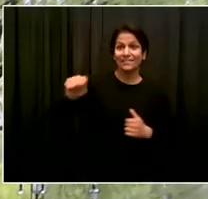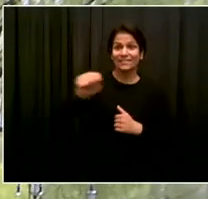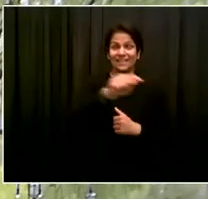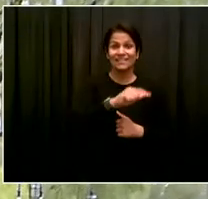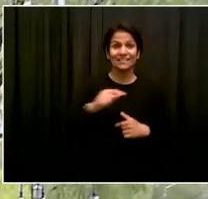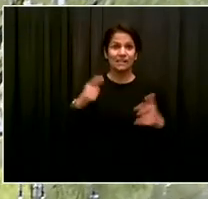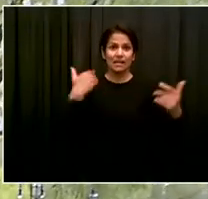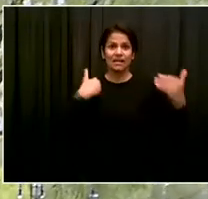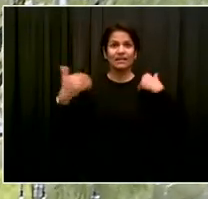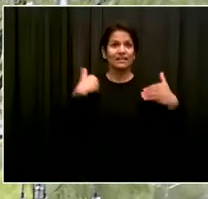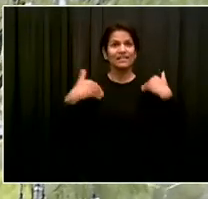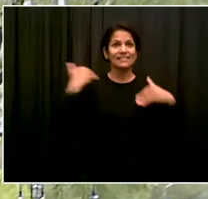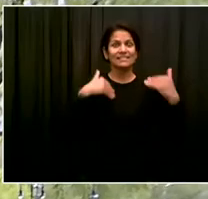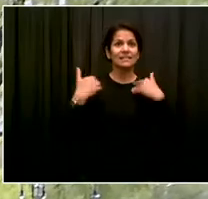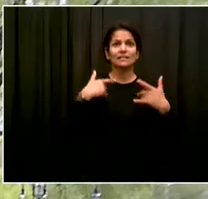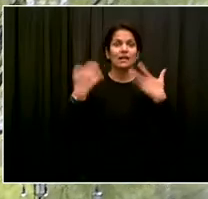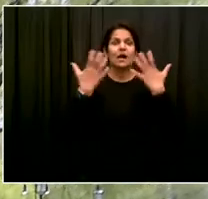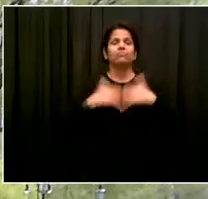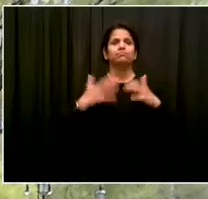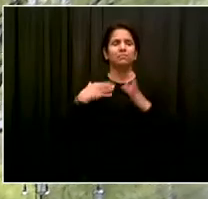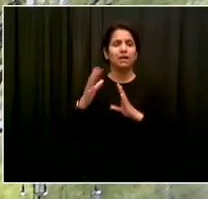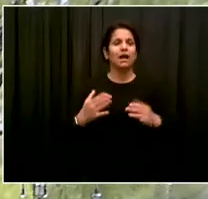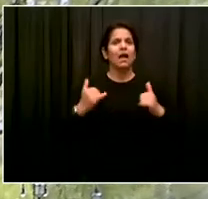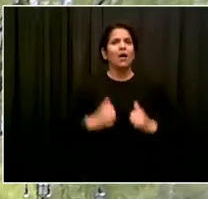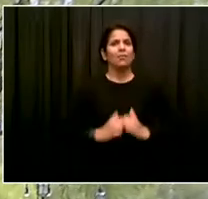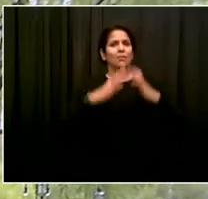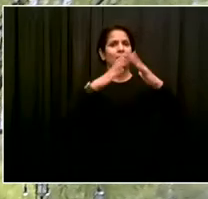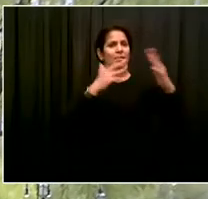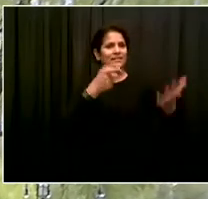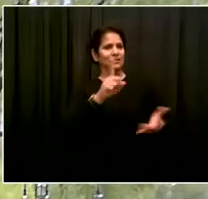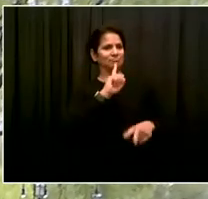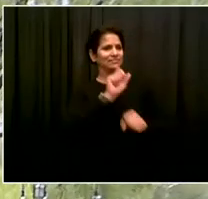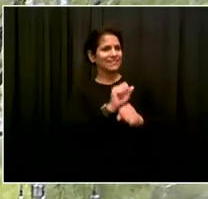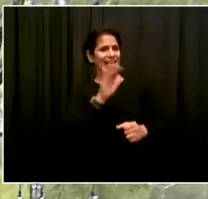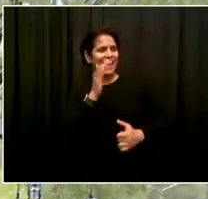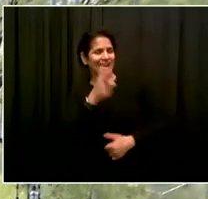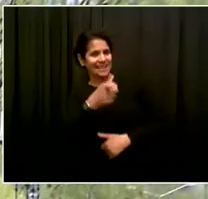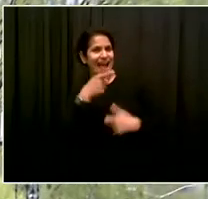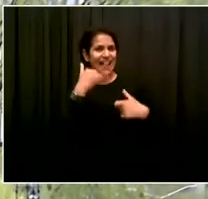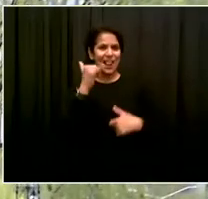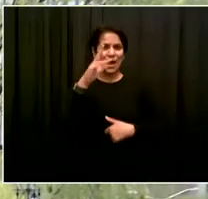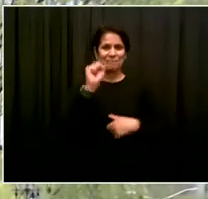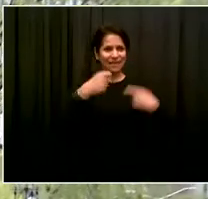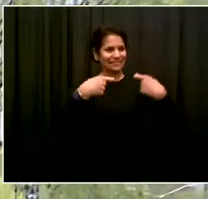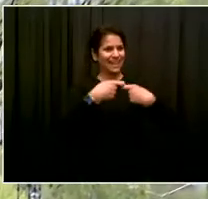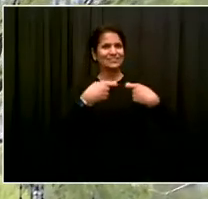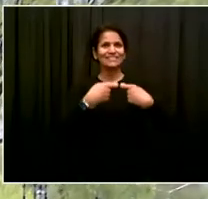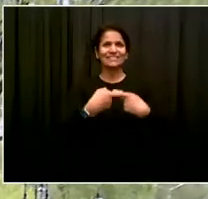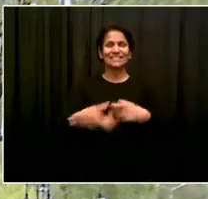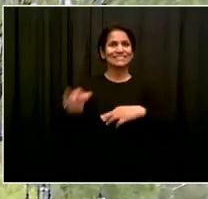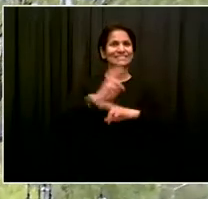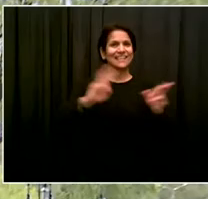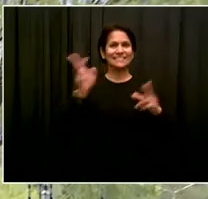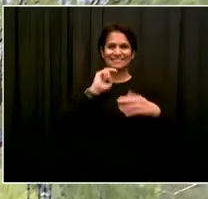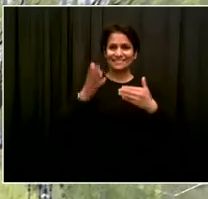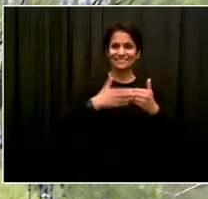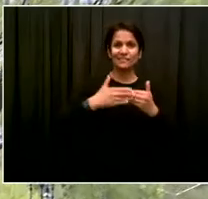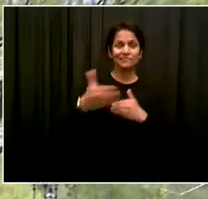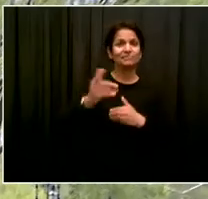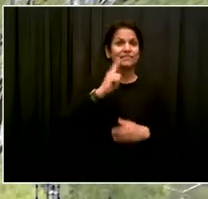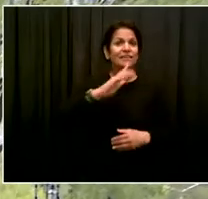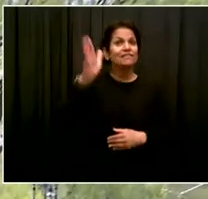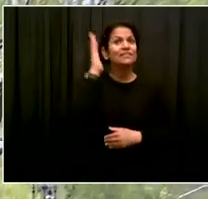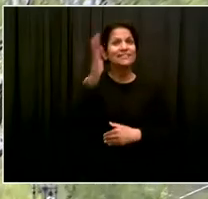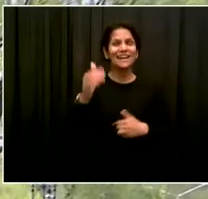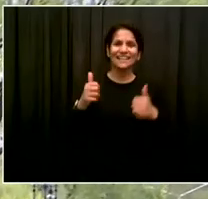is so excited to roll up our sleeves and get to work to make the vision of an all-electric bus fleet a reality. Back to you, Mr. Mayor. Thank you